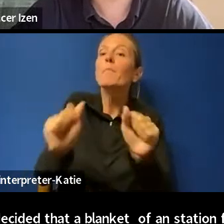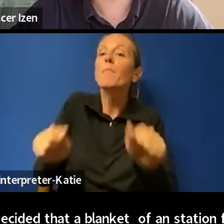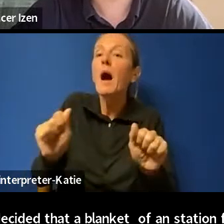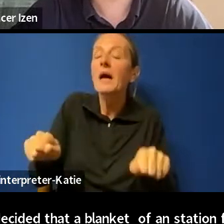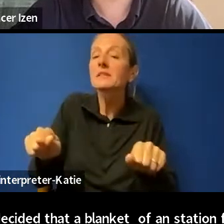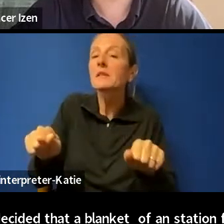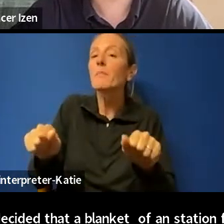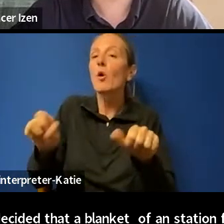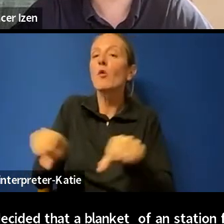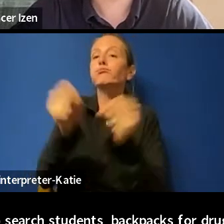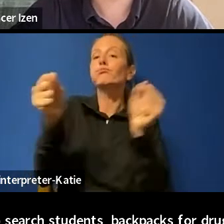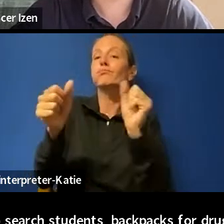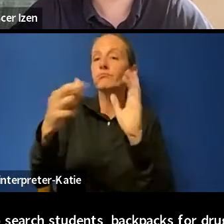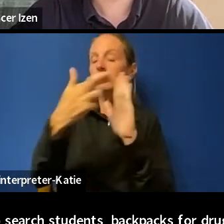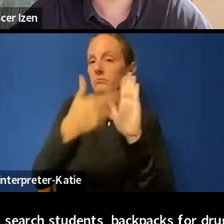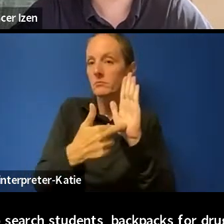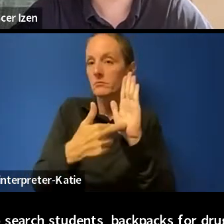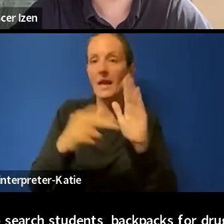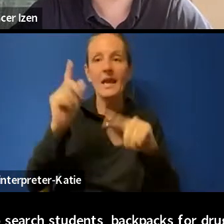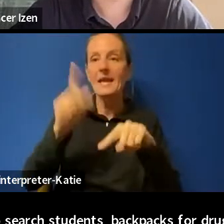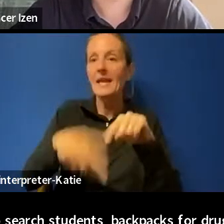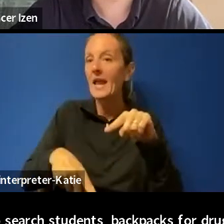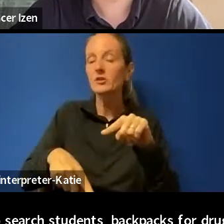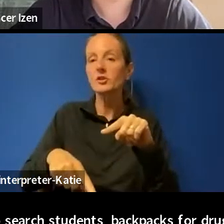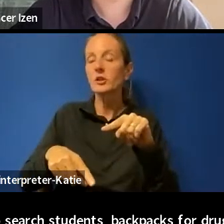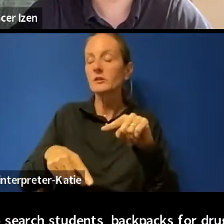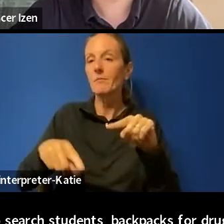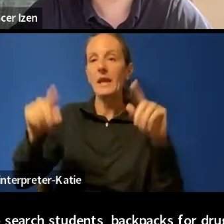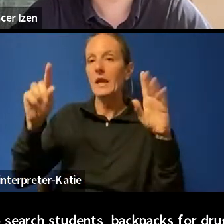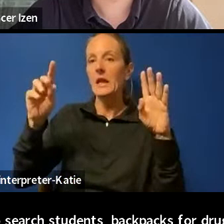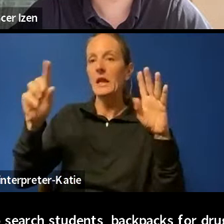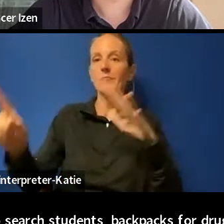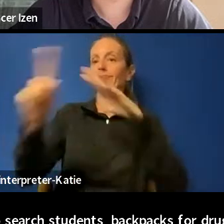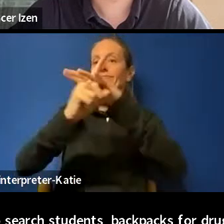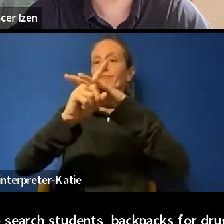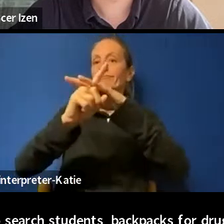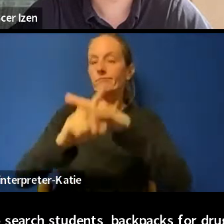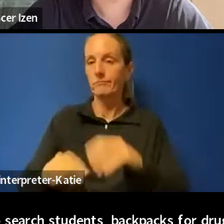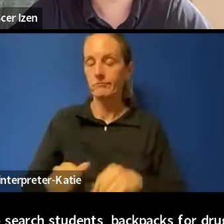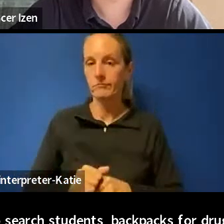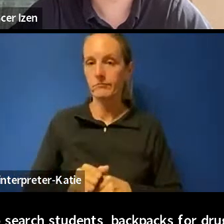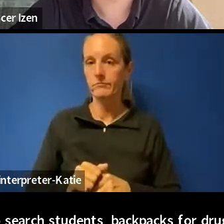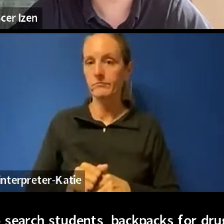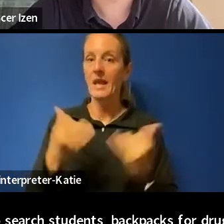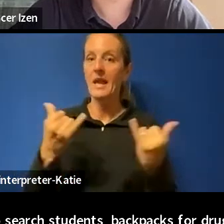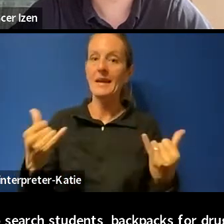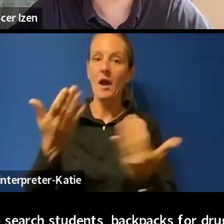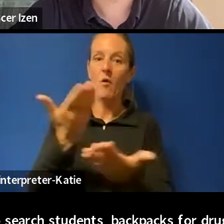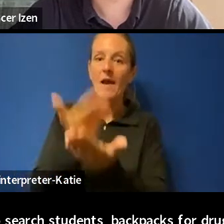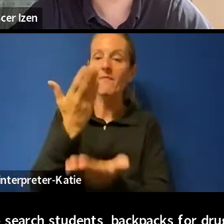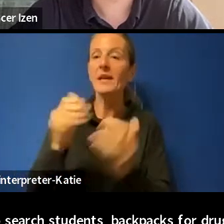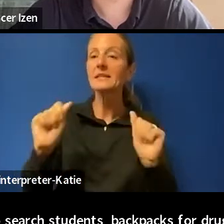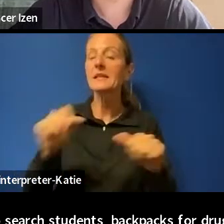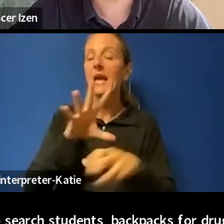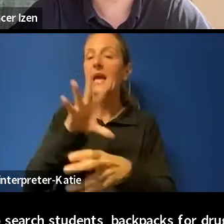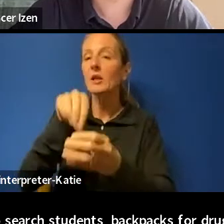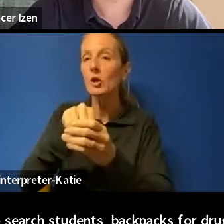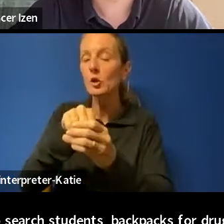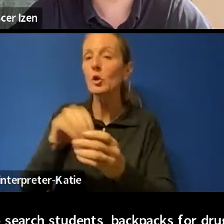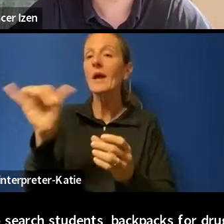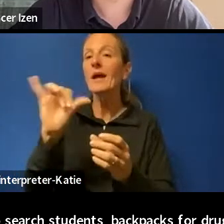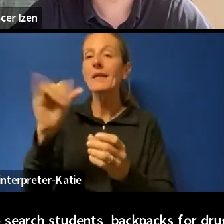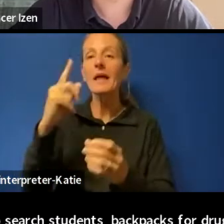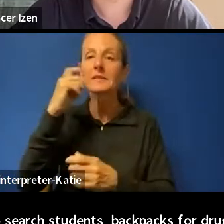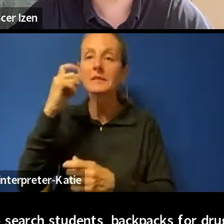They cannot be arbitrary and they cannot be done at random. Evidence can include a school administrators reasonable suspicious of